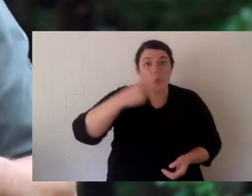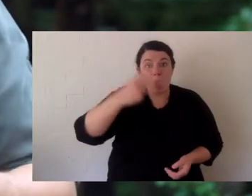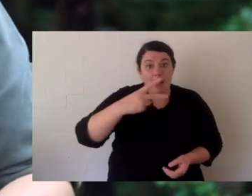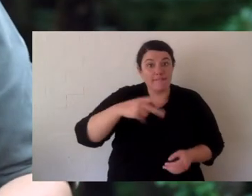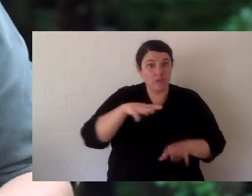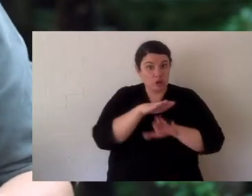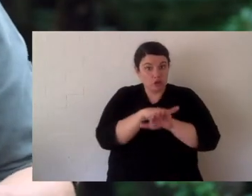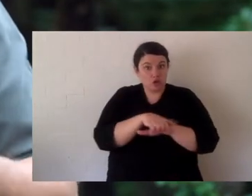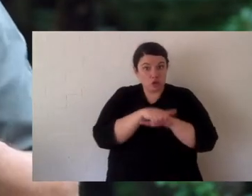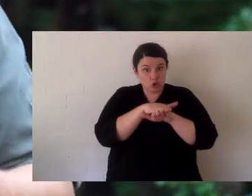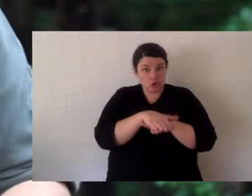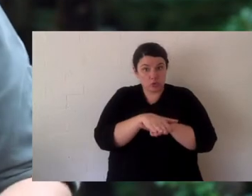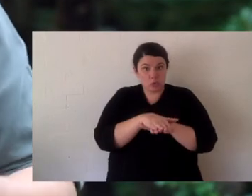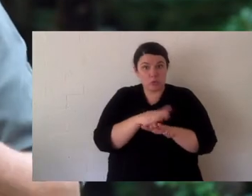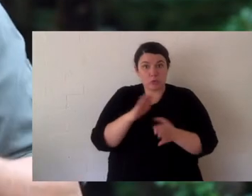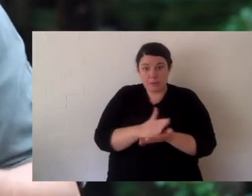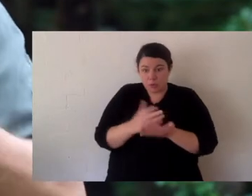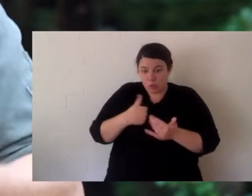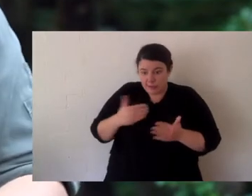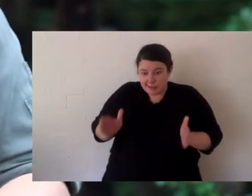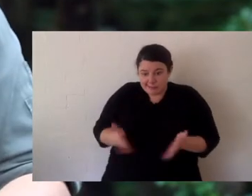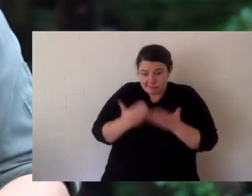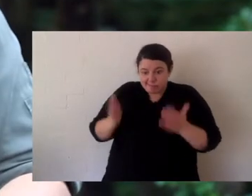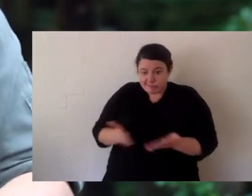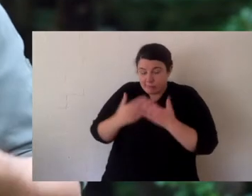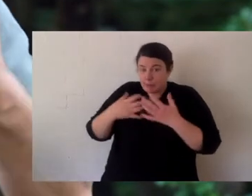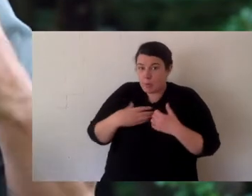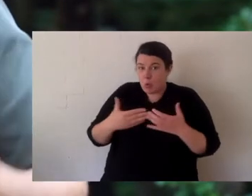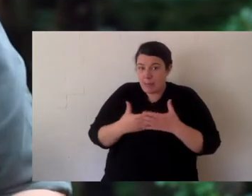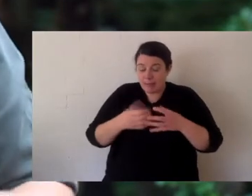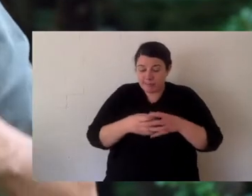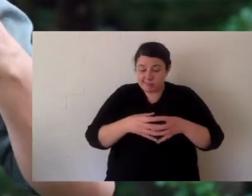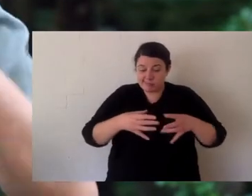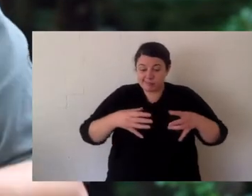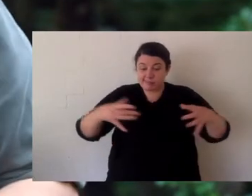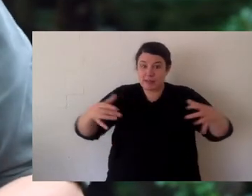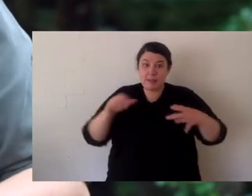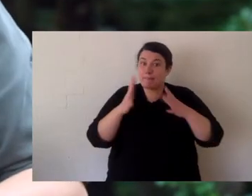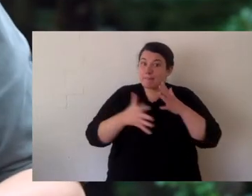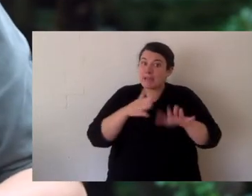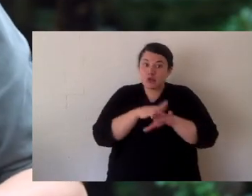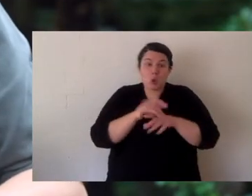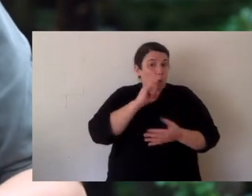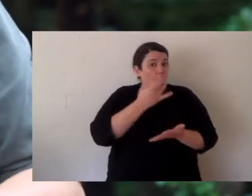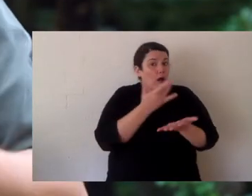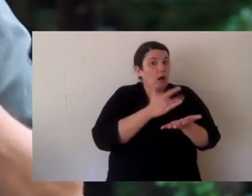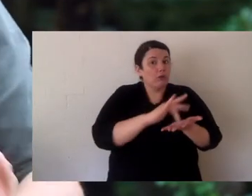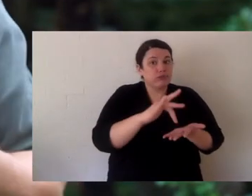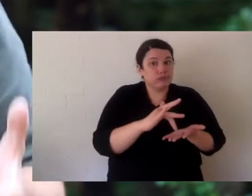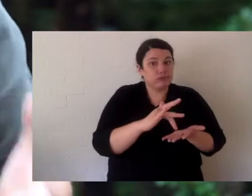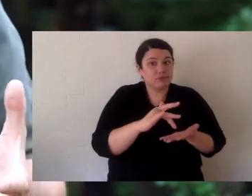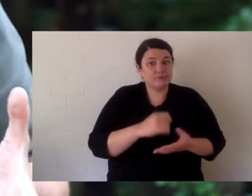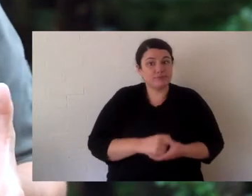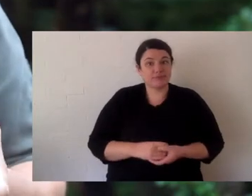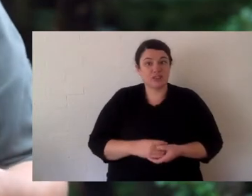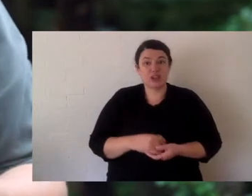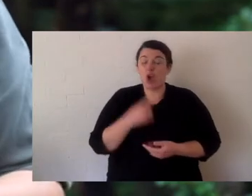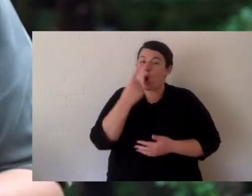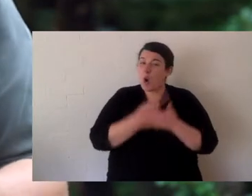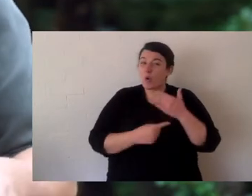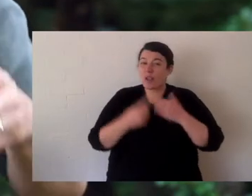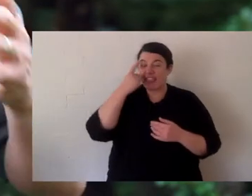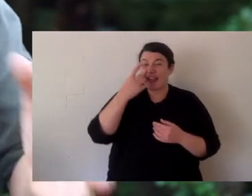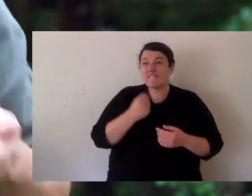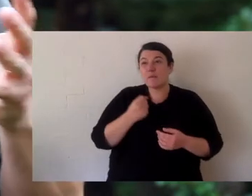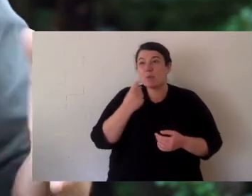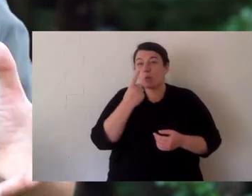gone out into the wild and we've collected 12 turtles and we've started an insurance population. We think now there's